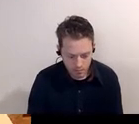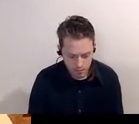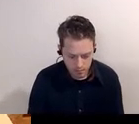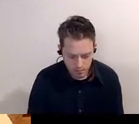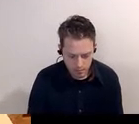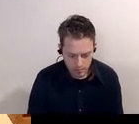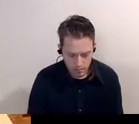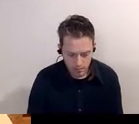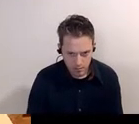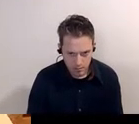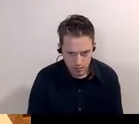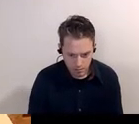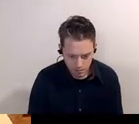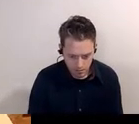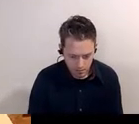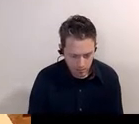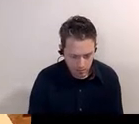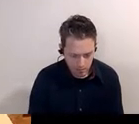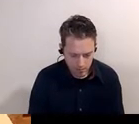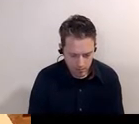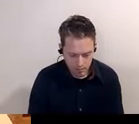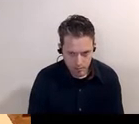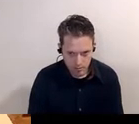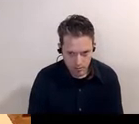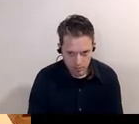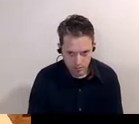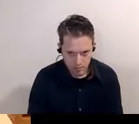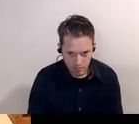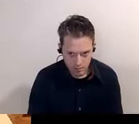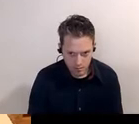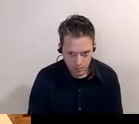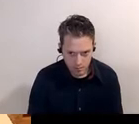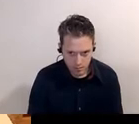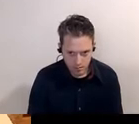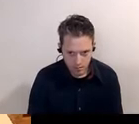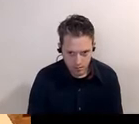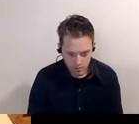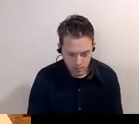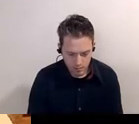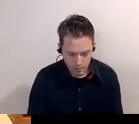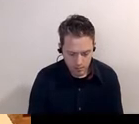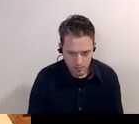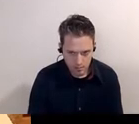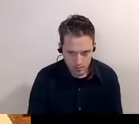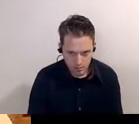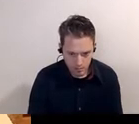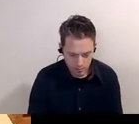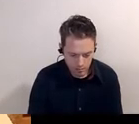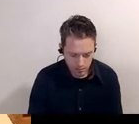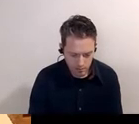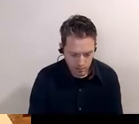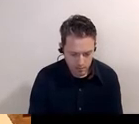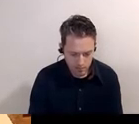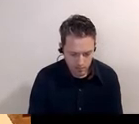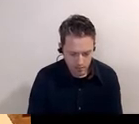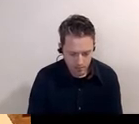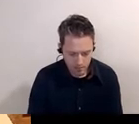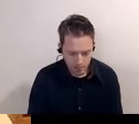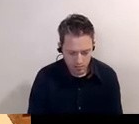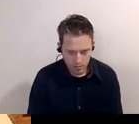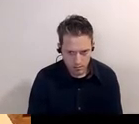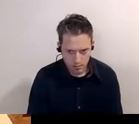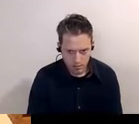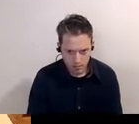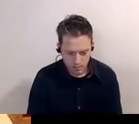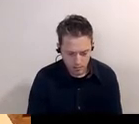the dukes hired uh several cigar rollers to come down from new york city and uh these